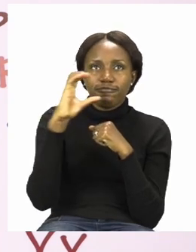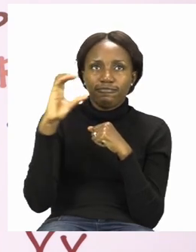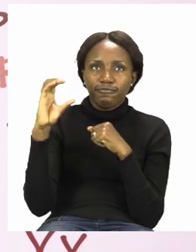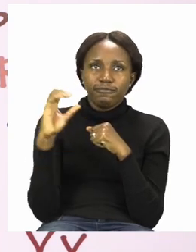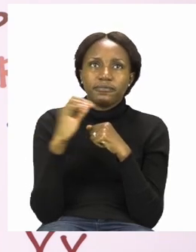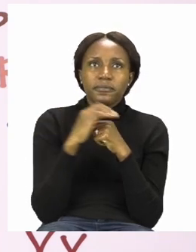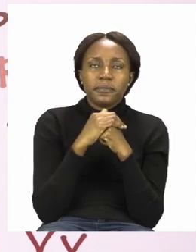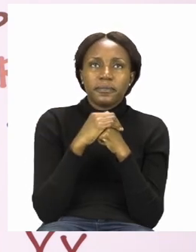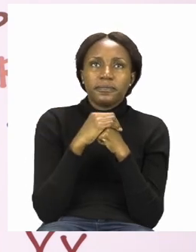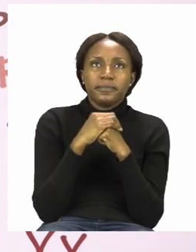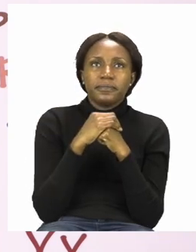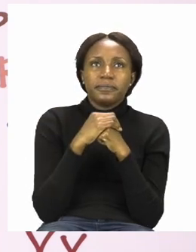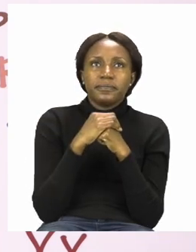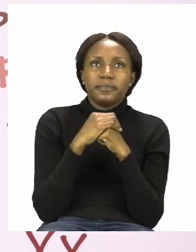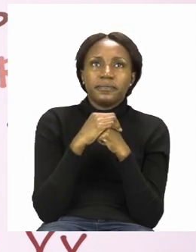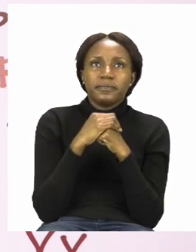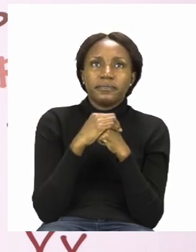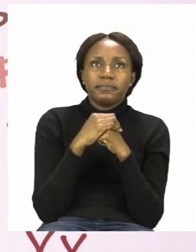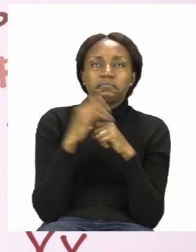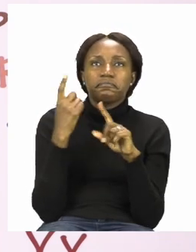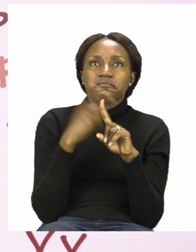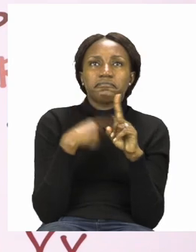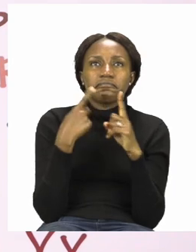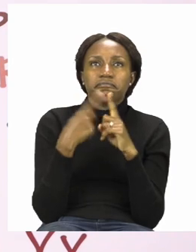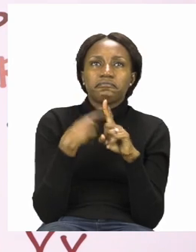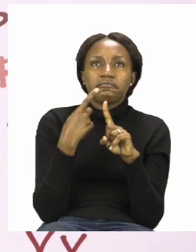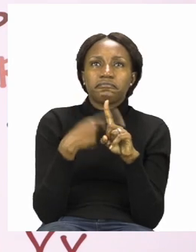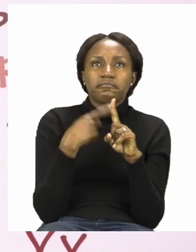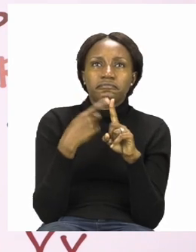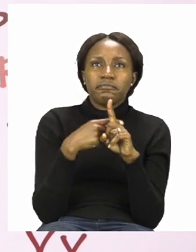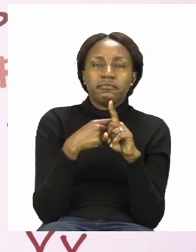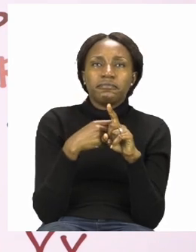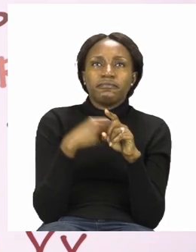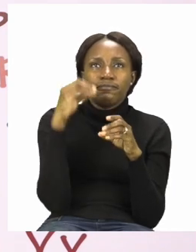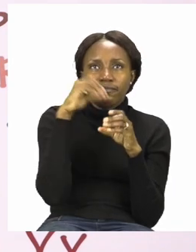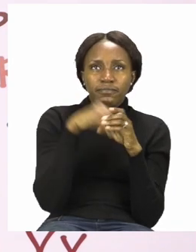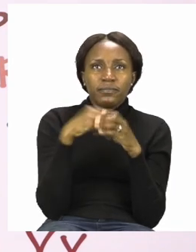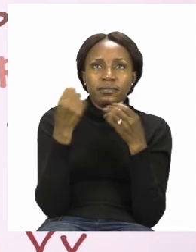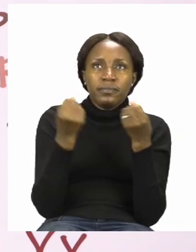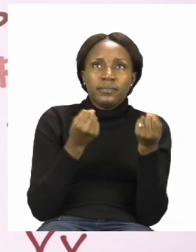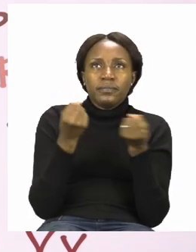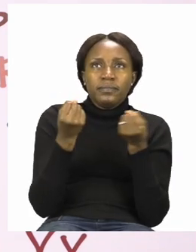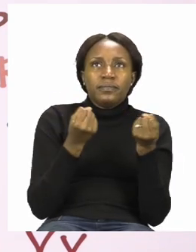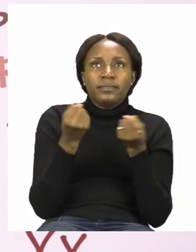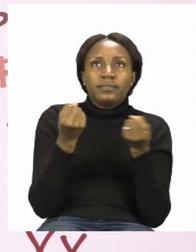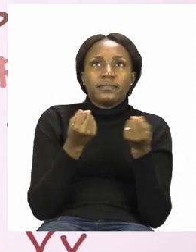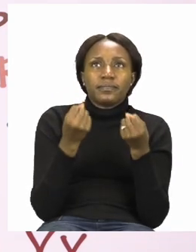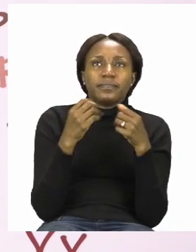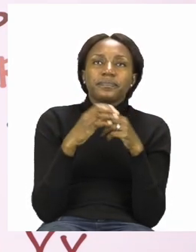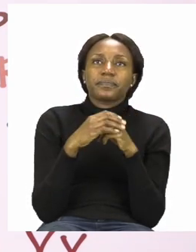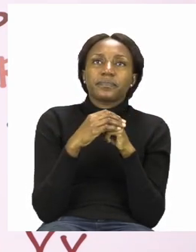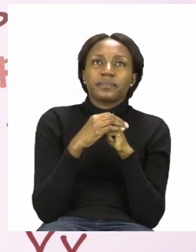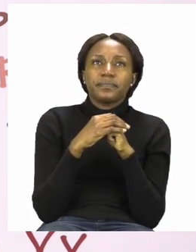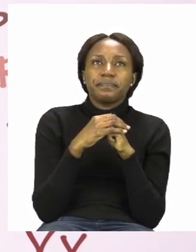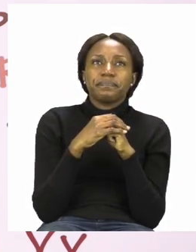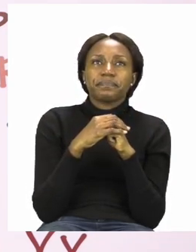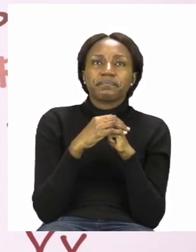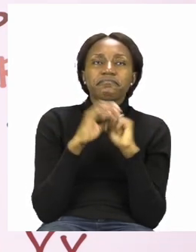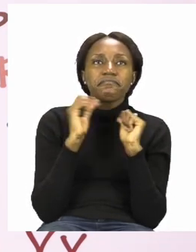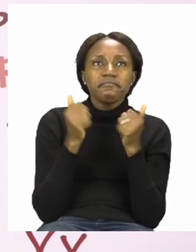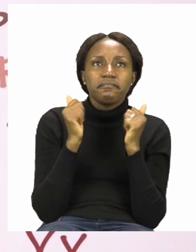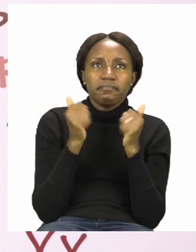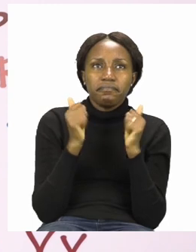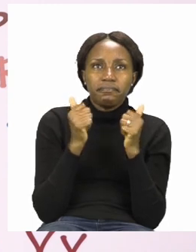crunchy carrot is in the car good job